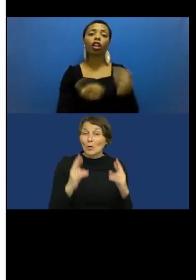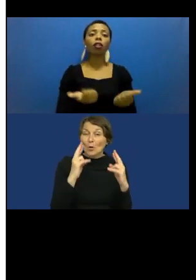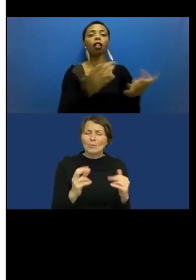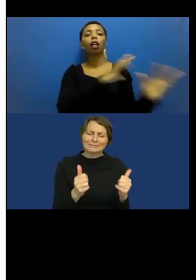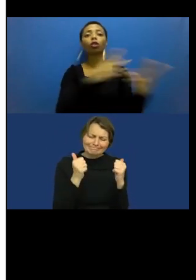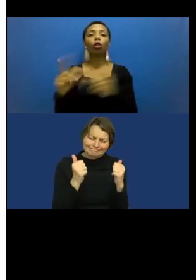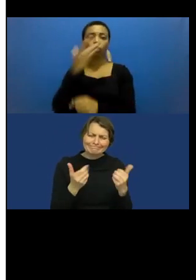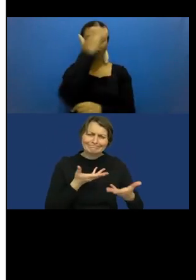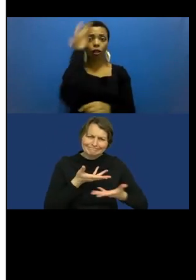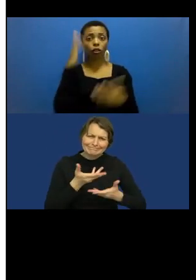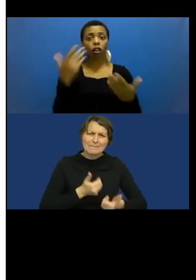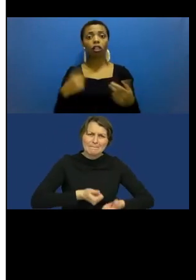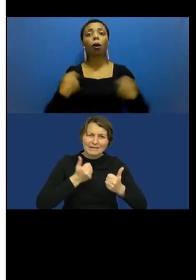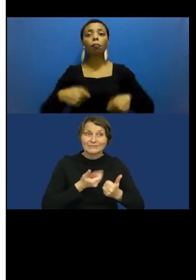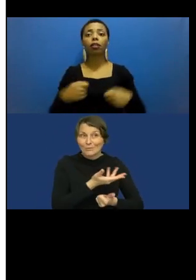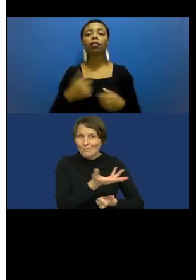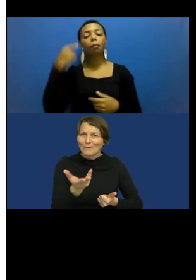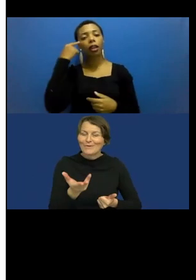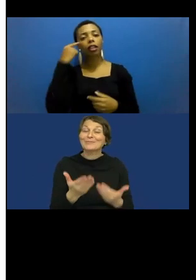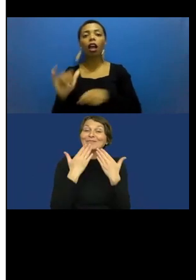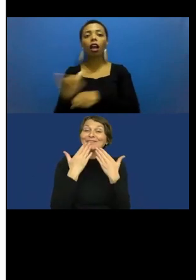forward can be found. Thank you.